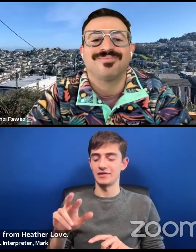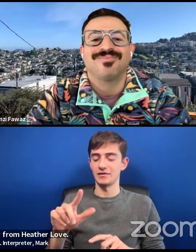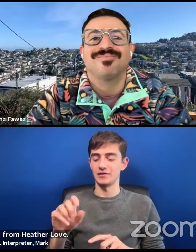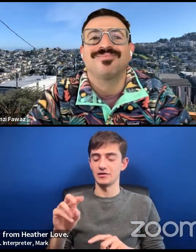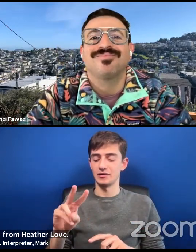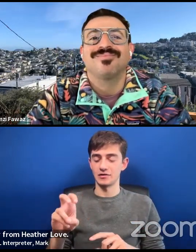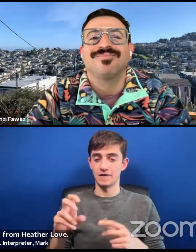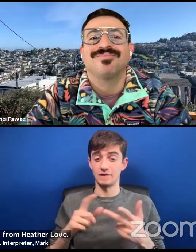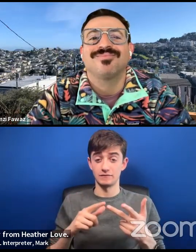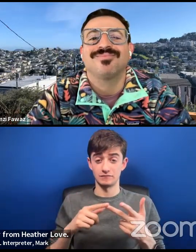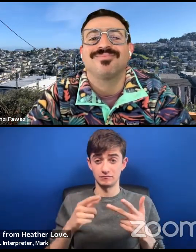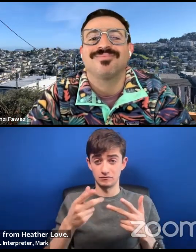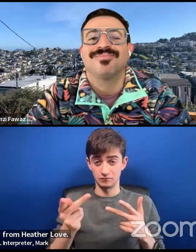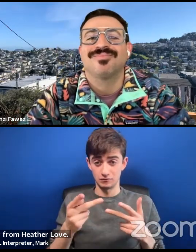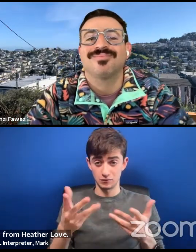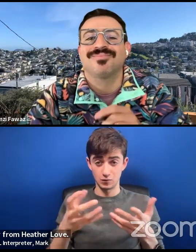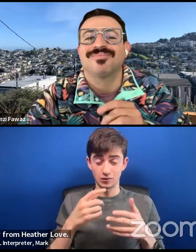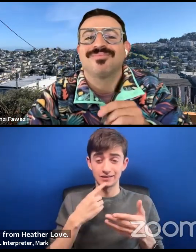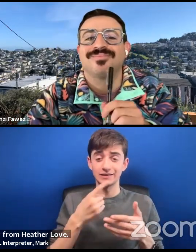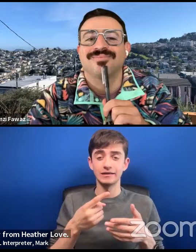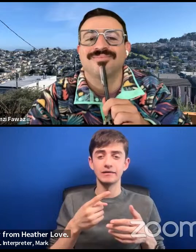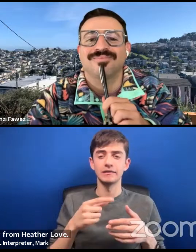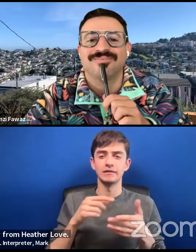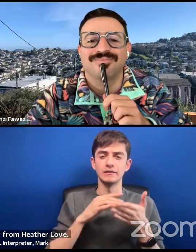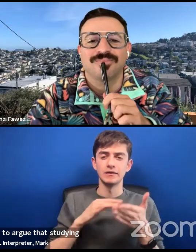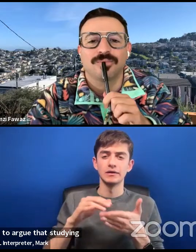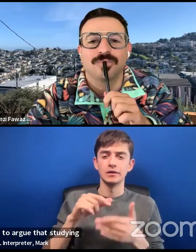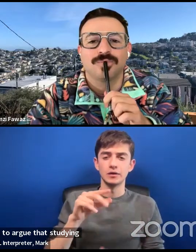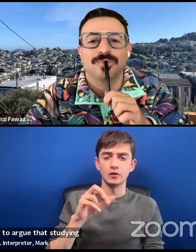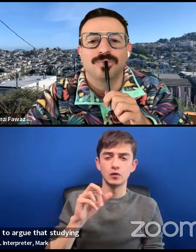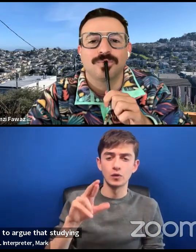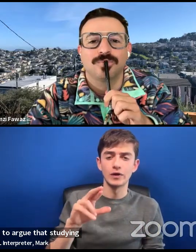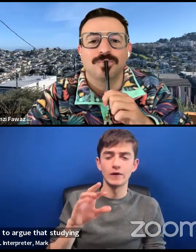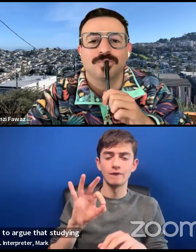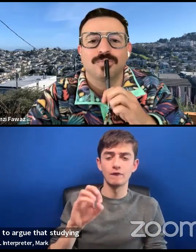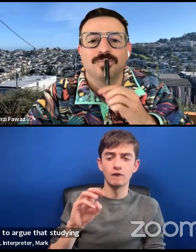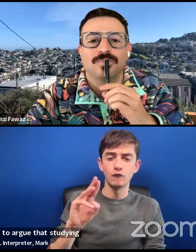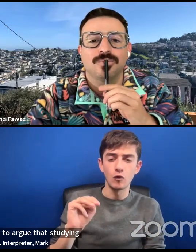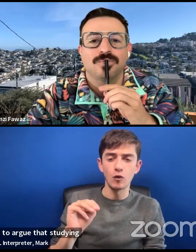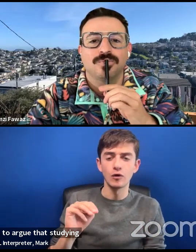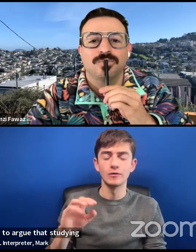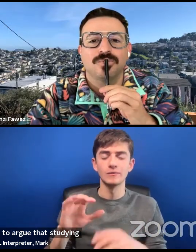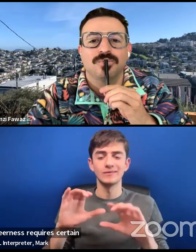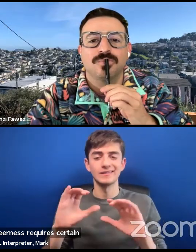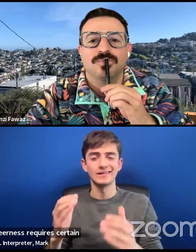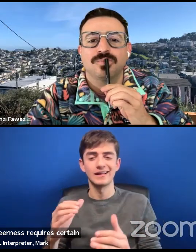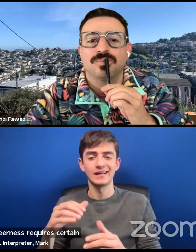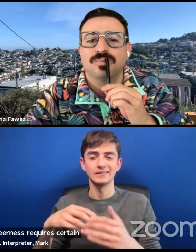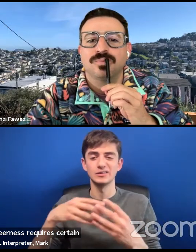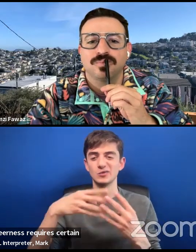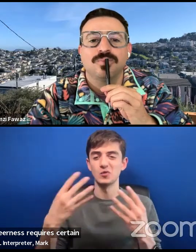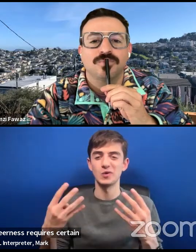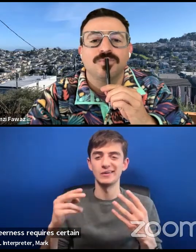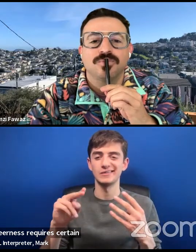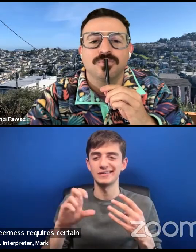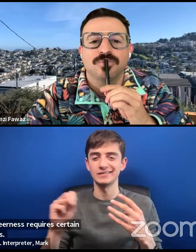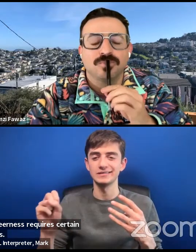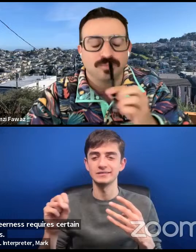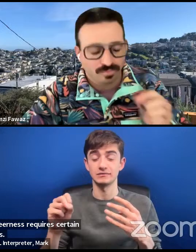queer form and class and queerness requires certain methods? In other words, Ramsey, do some research.